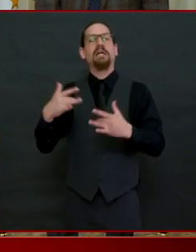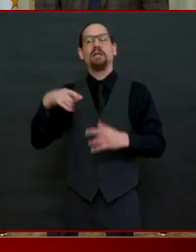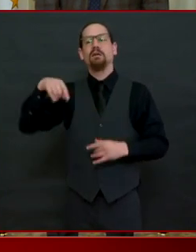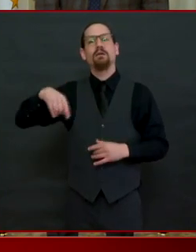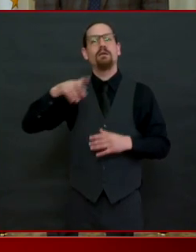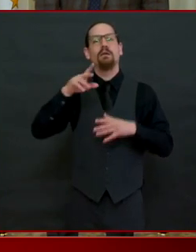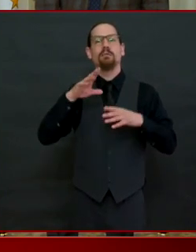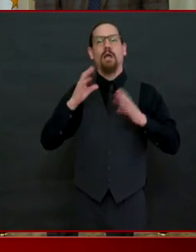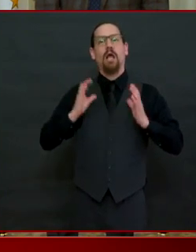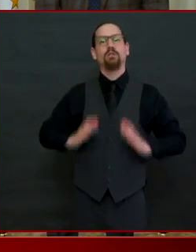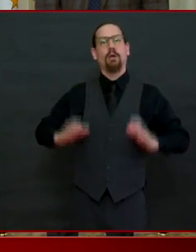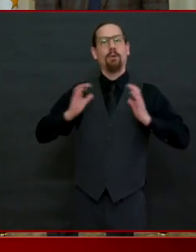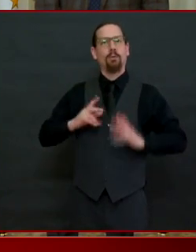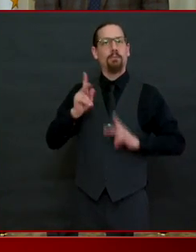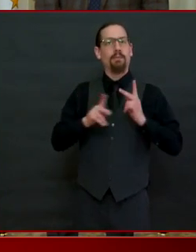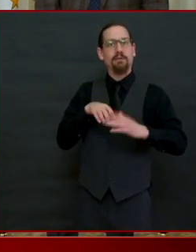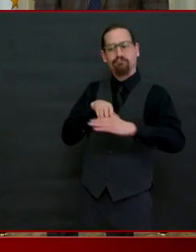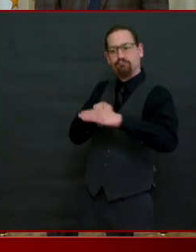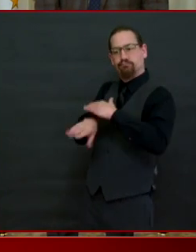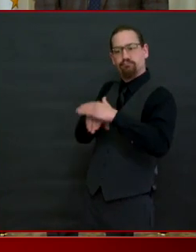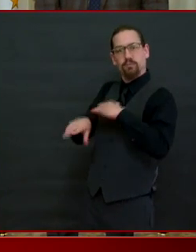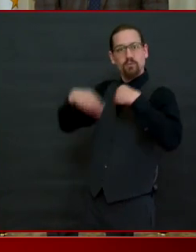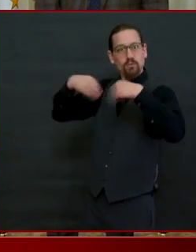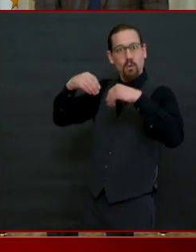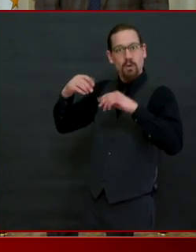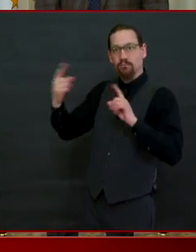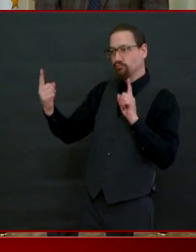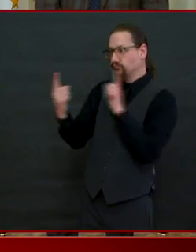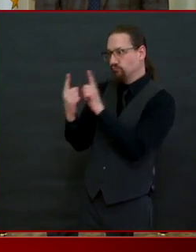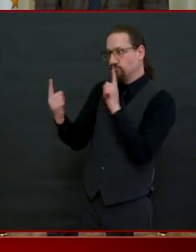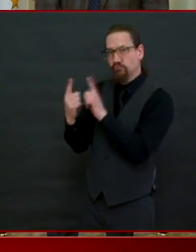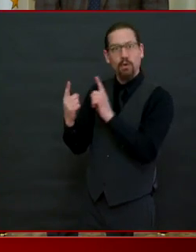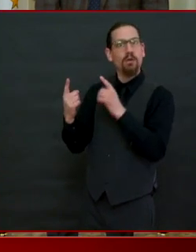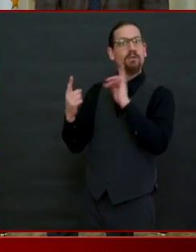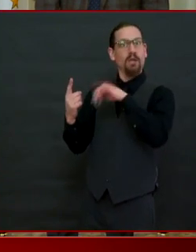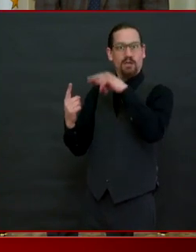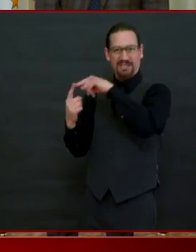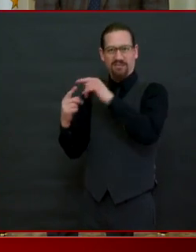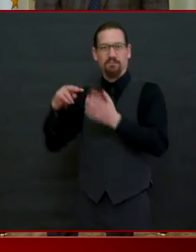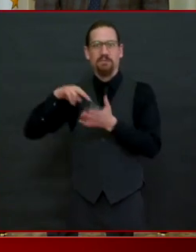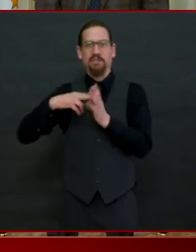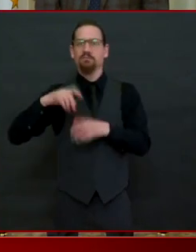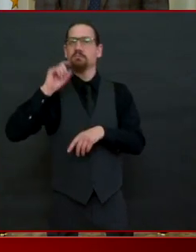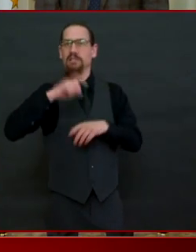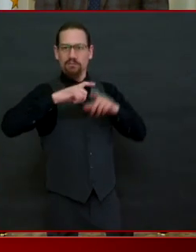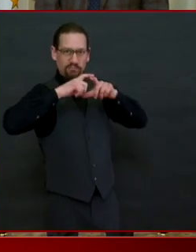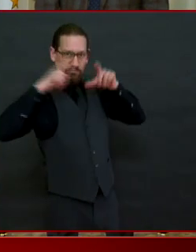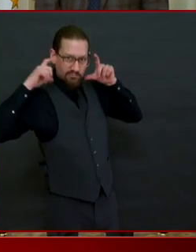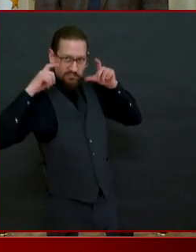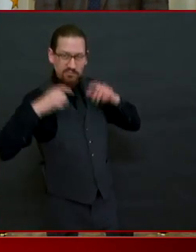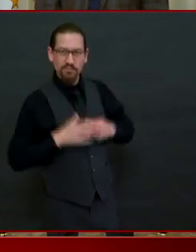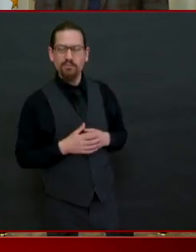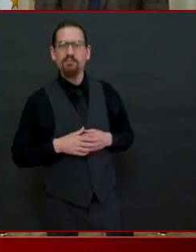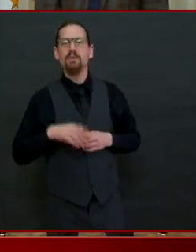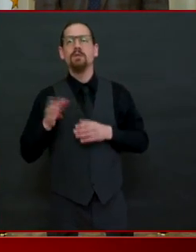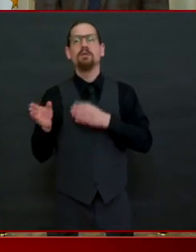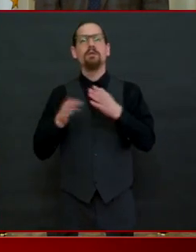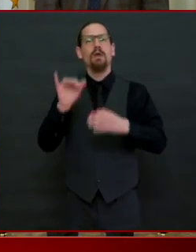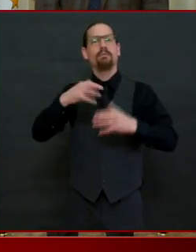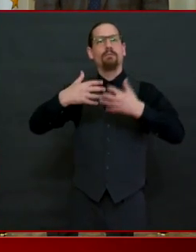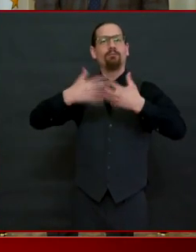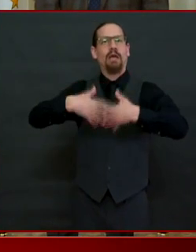office must wear cloth face coverings the entire time that they are at work